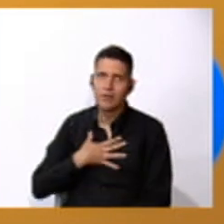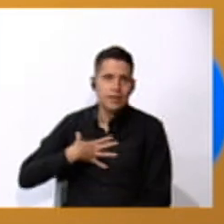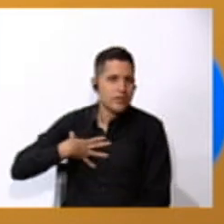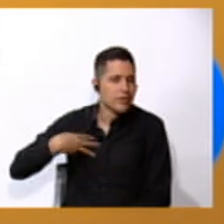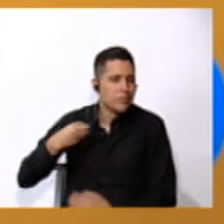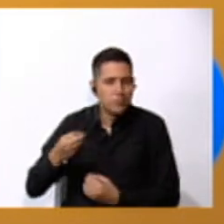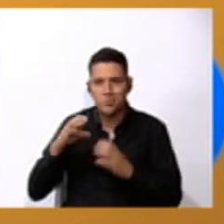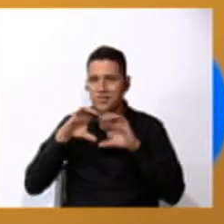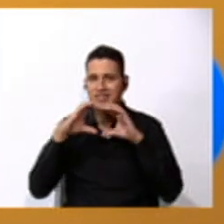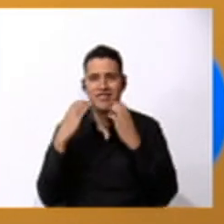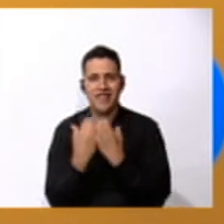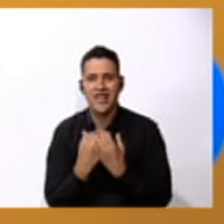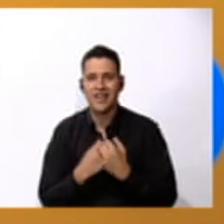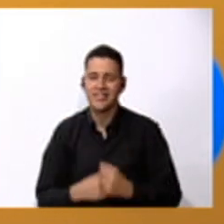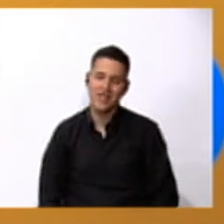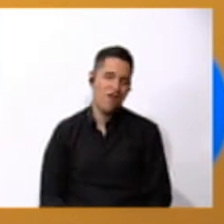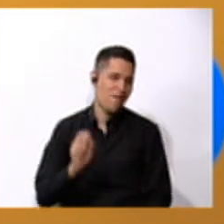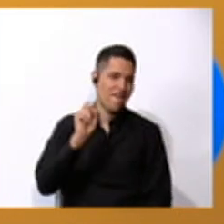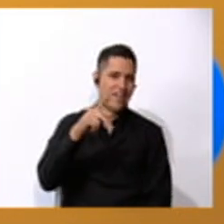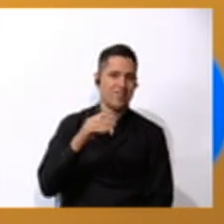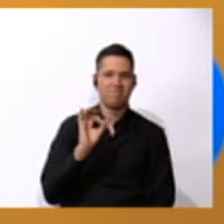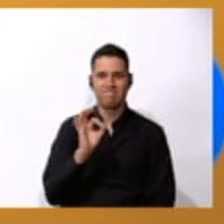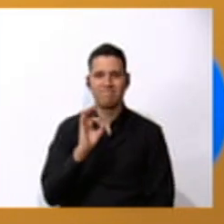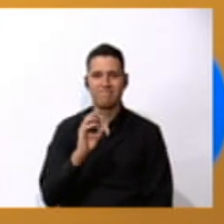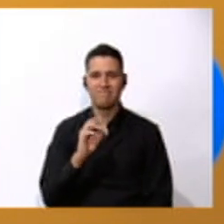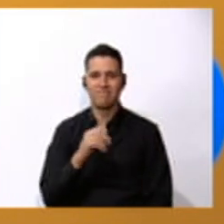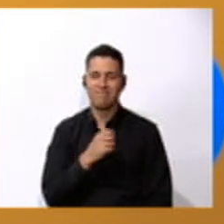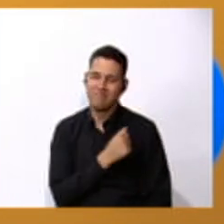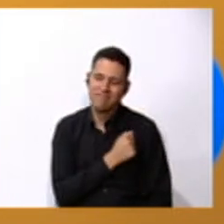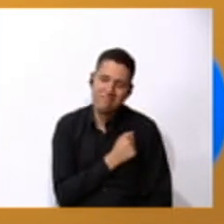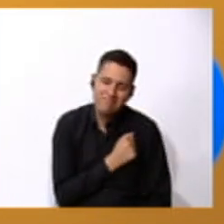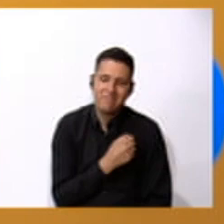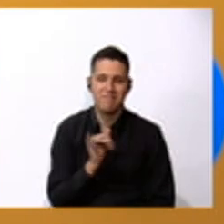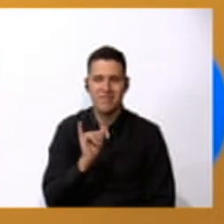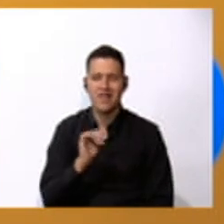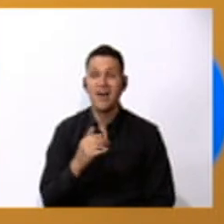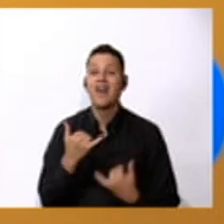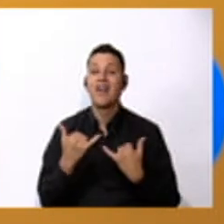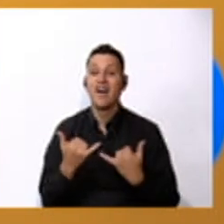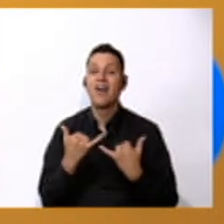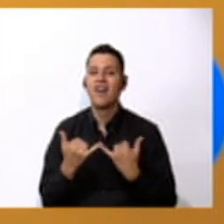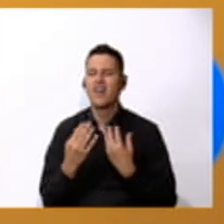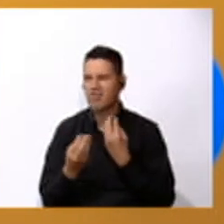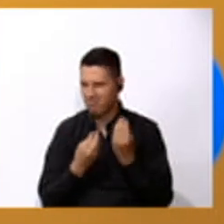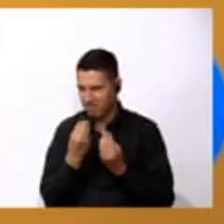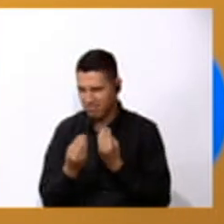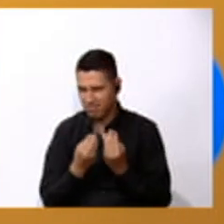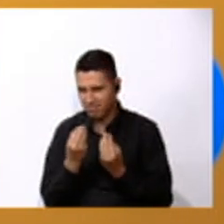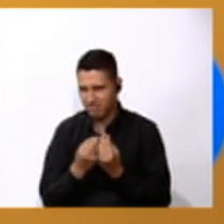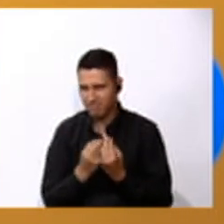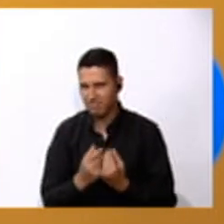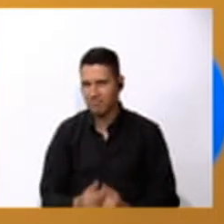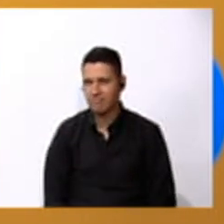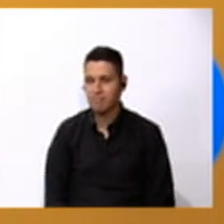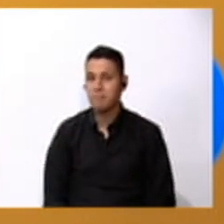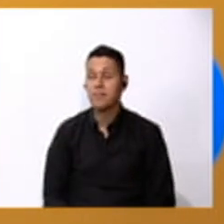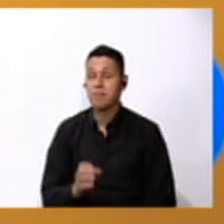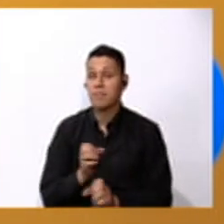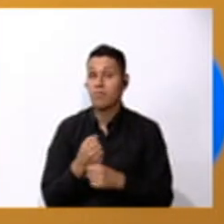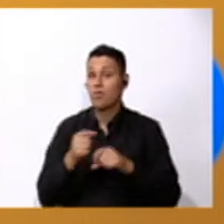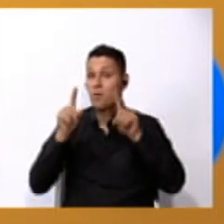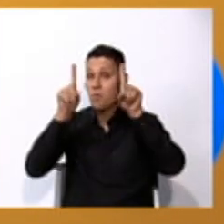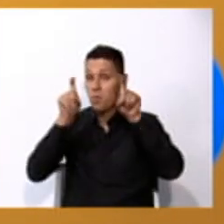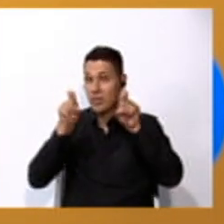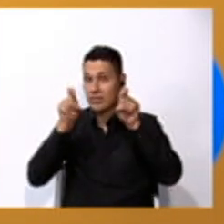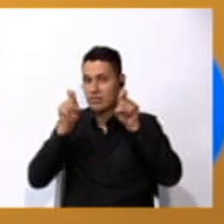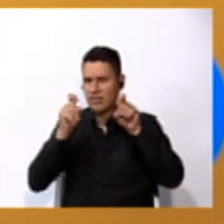clase. Ah, nice. I love it too. Now we have a kind of a quiz. Oh,